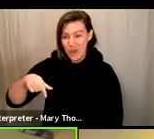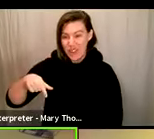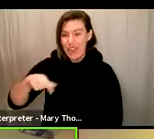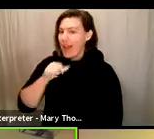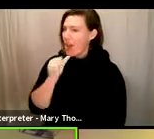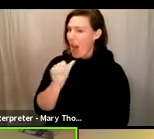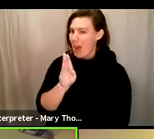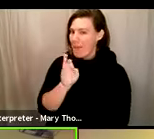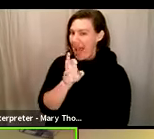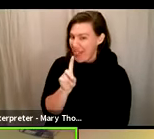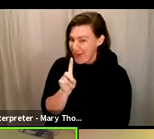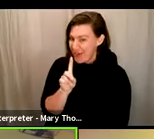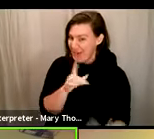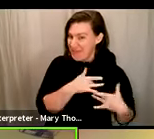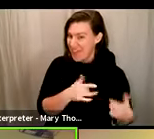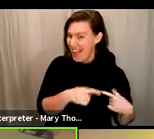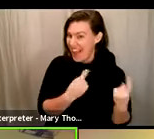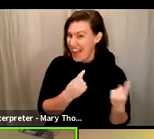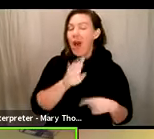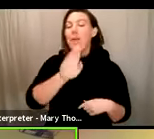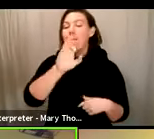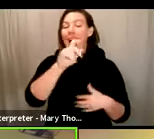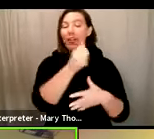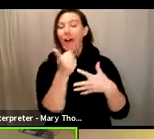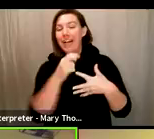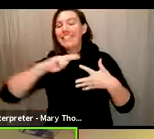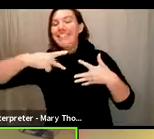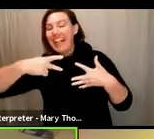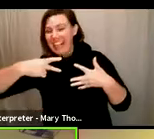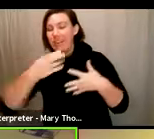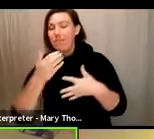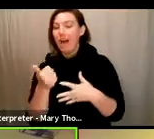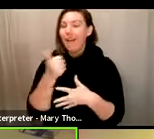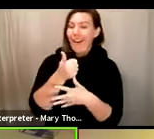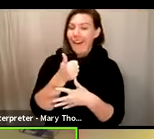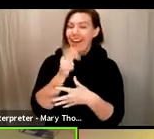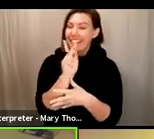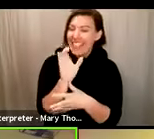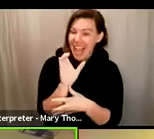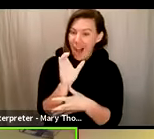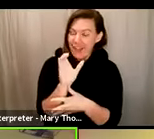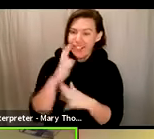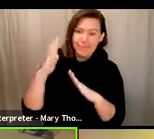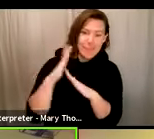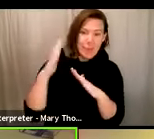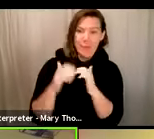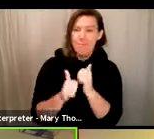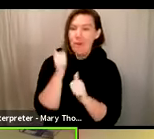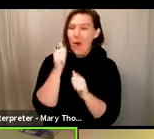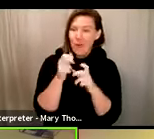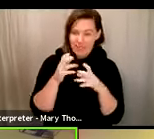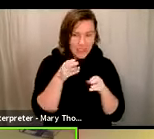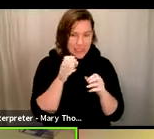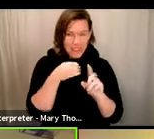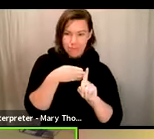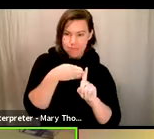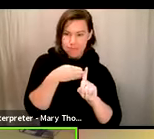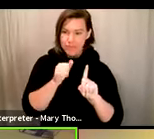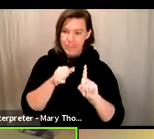won out in this election. So we had about 47,000 ballots returned at our King County Elections Headquarters drop box.